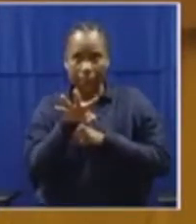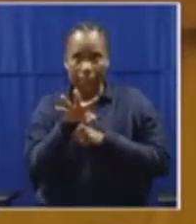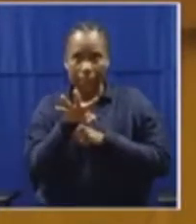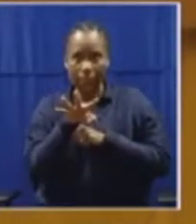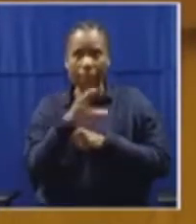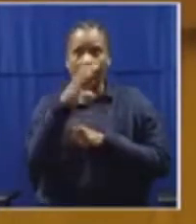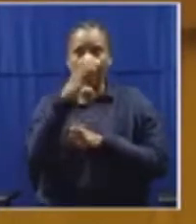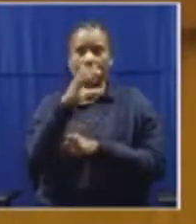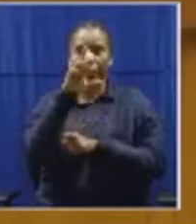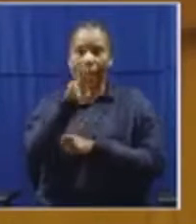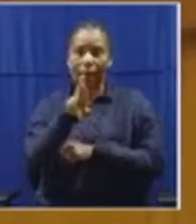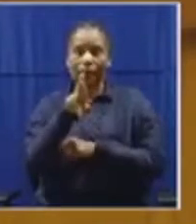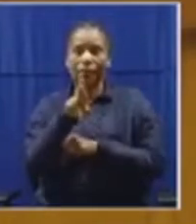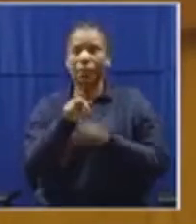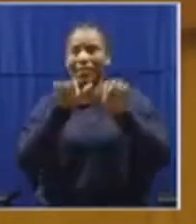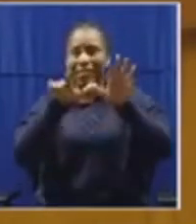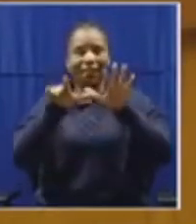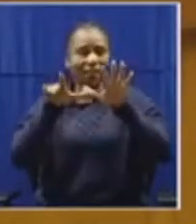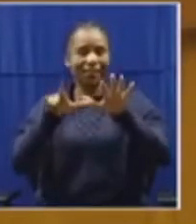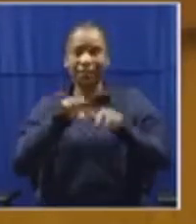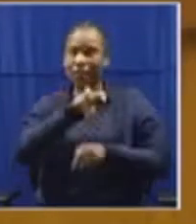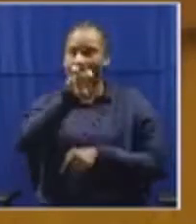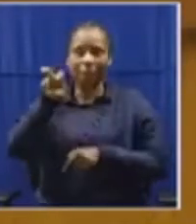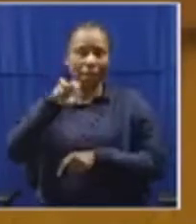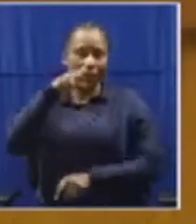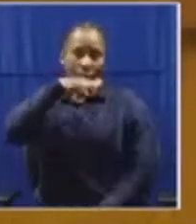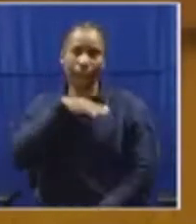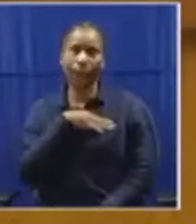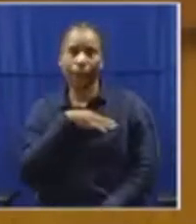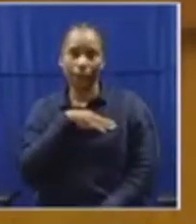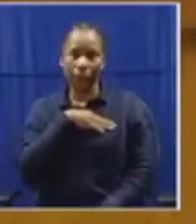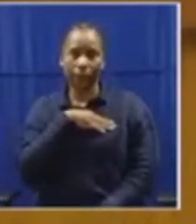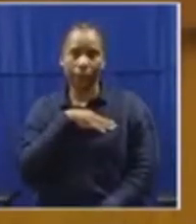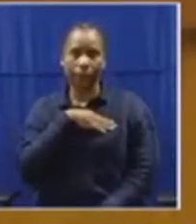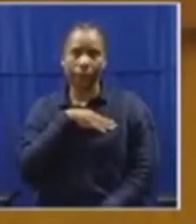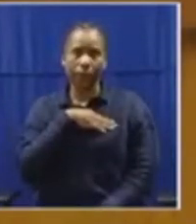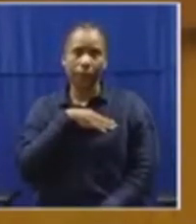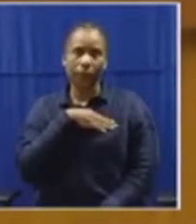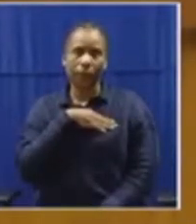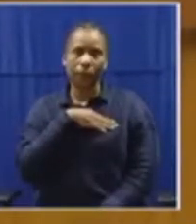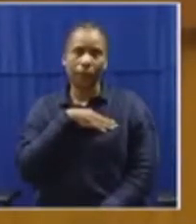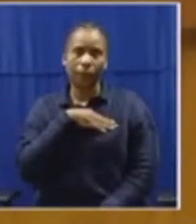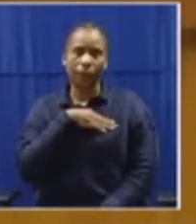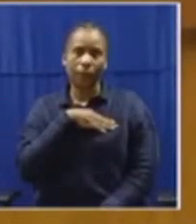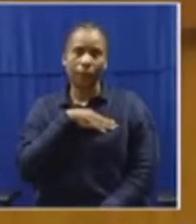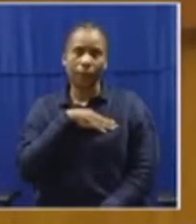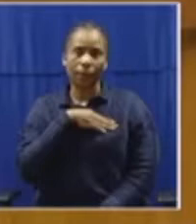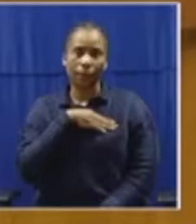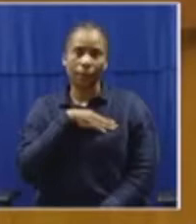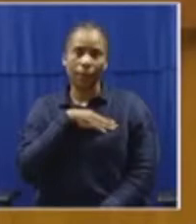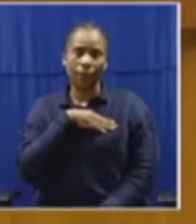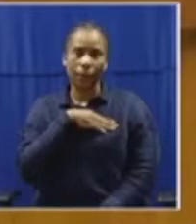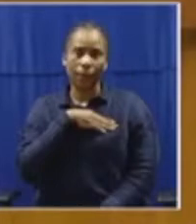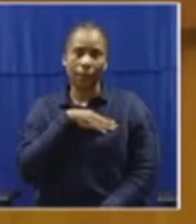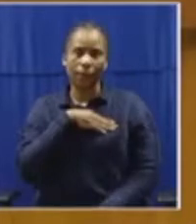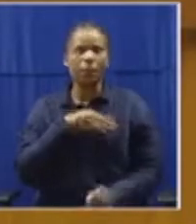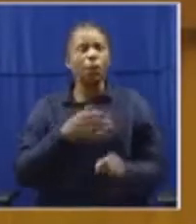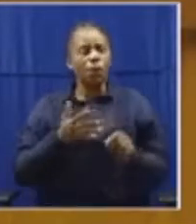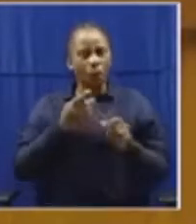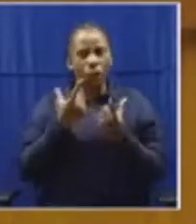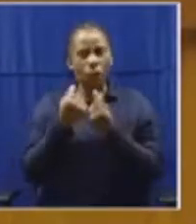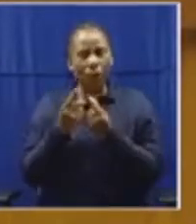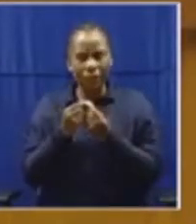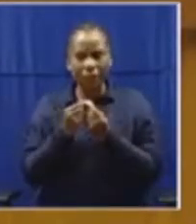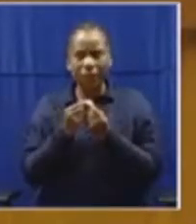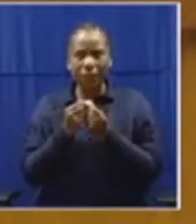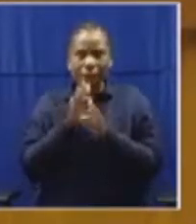campaign. and what got to us was just the confidentiality of the